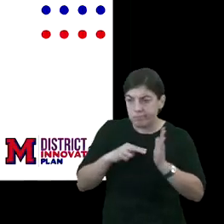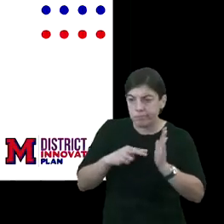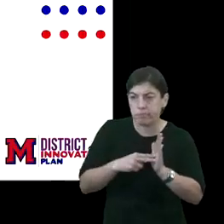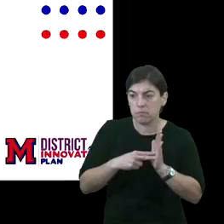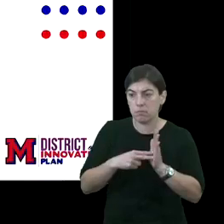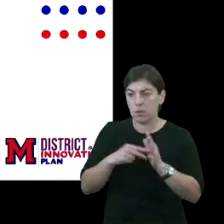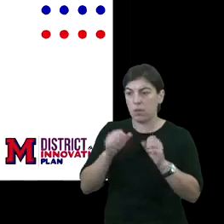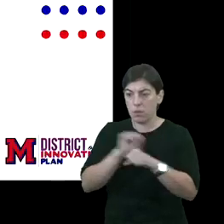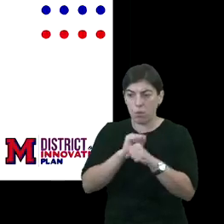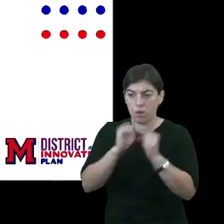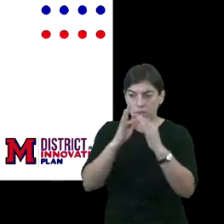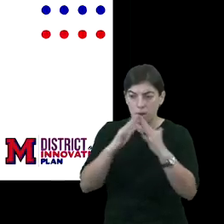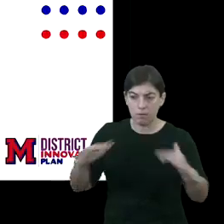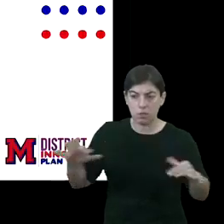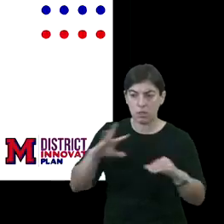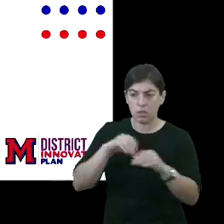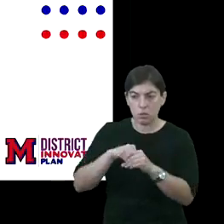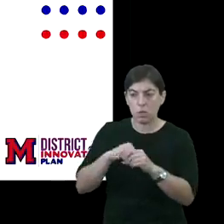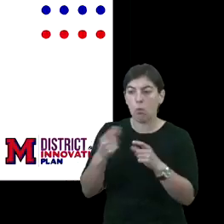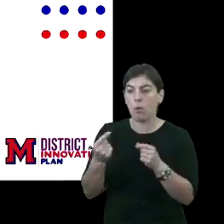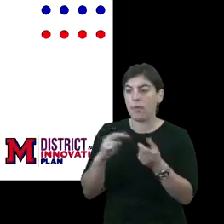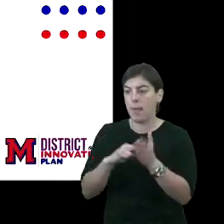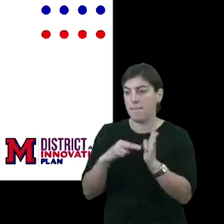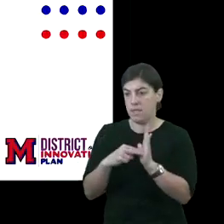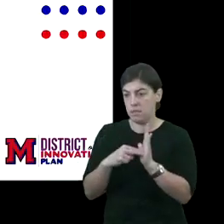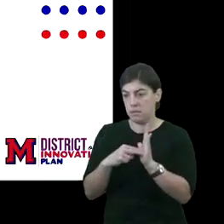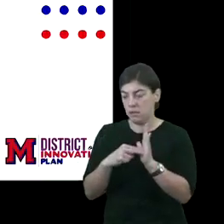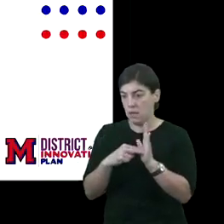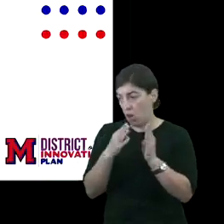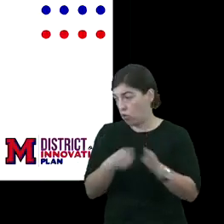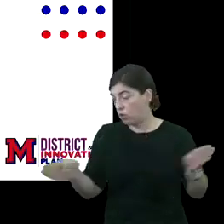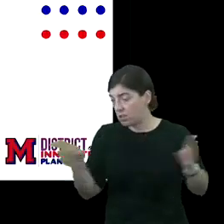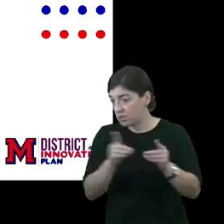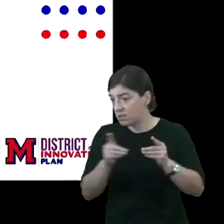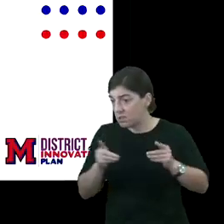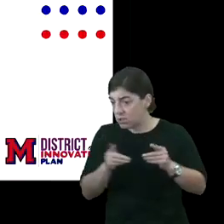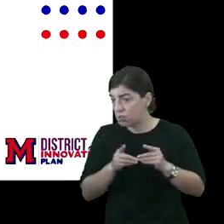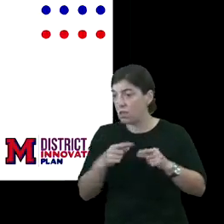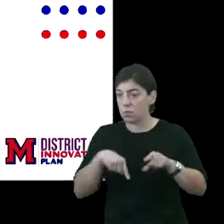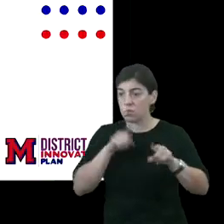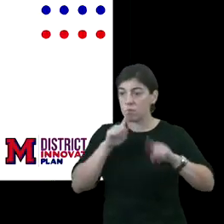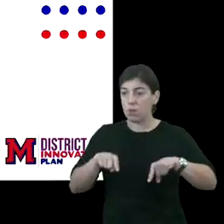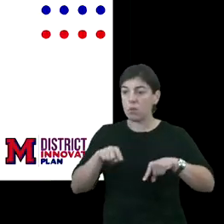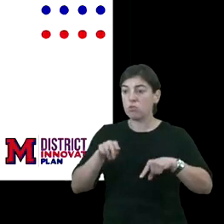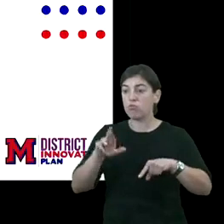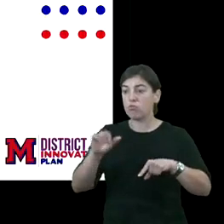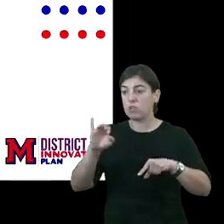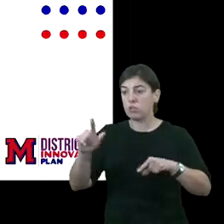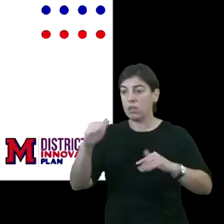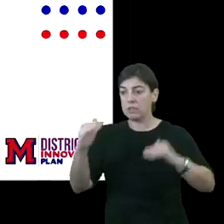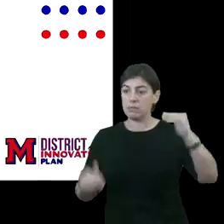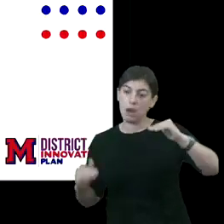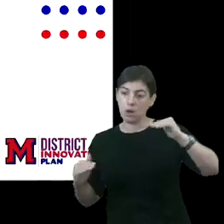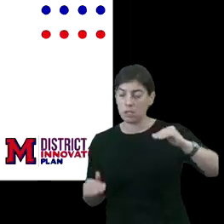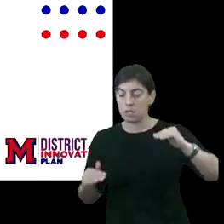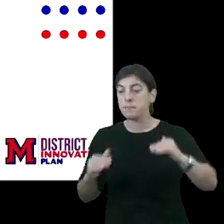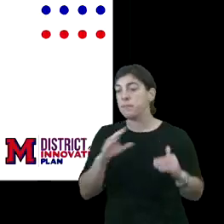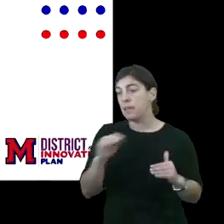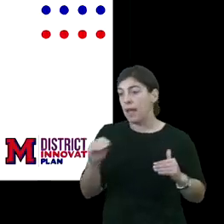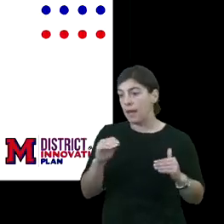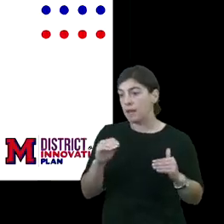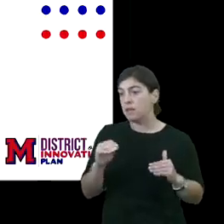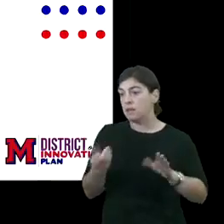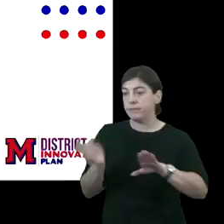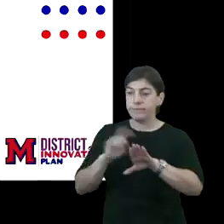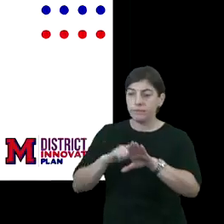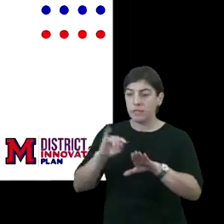work around diversity and inclusion. And what that means across the district as we respond to racial disparities and implicit